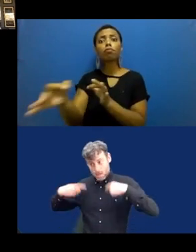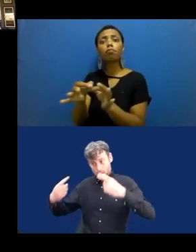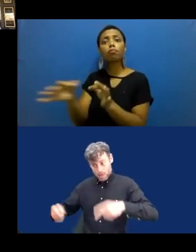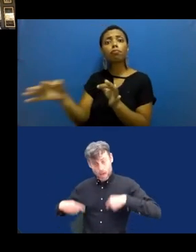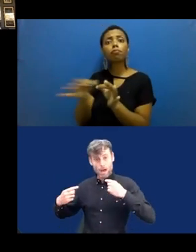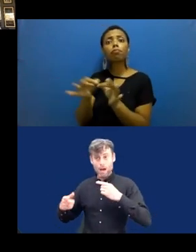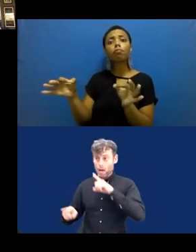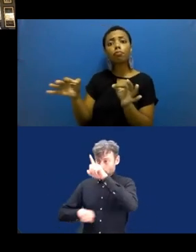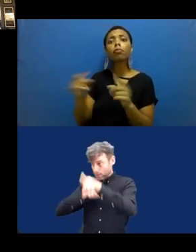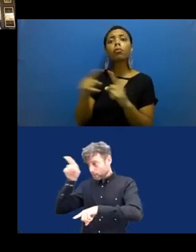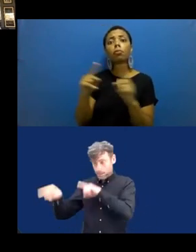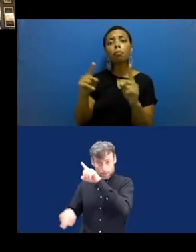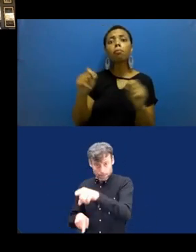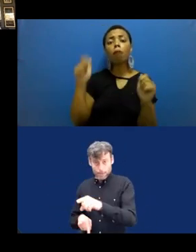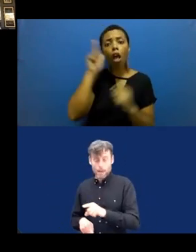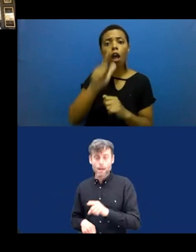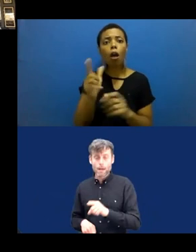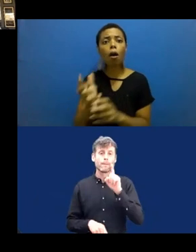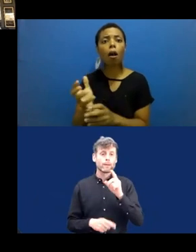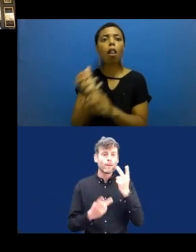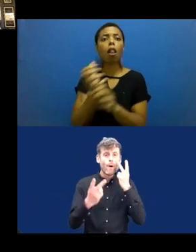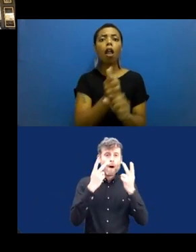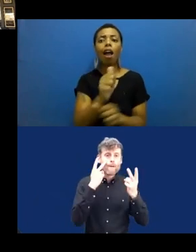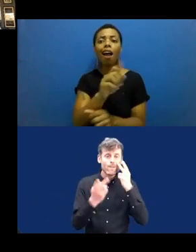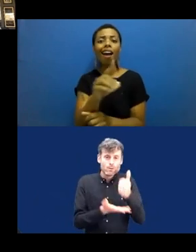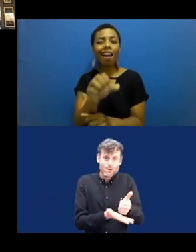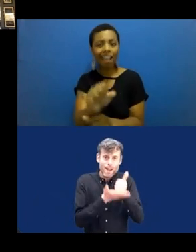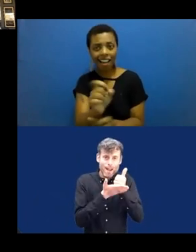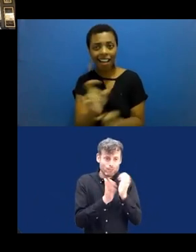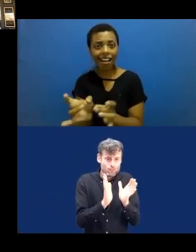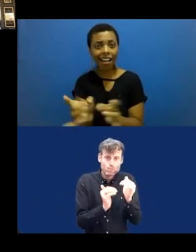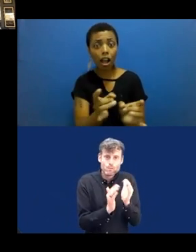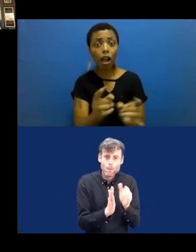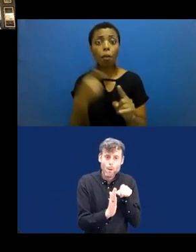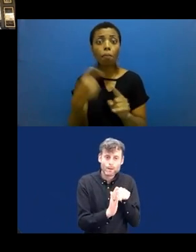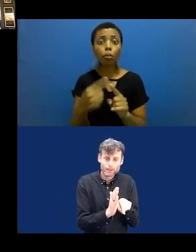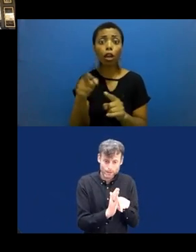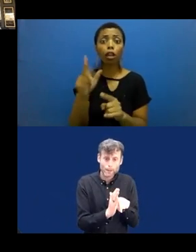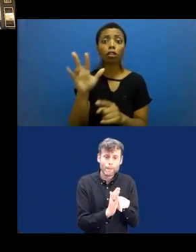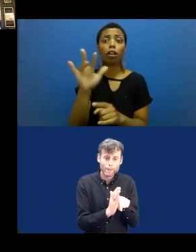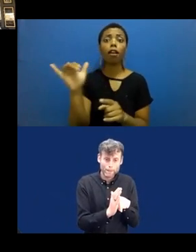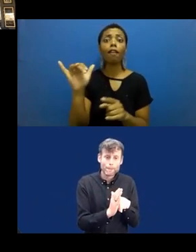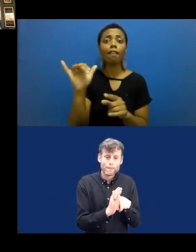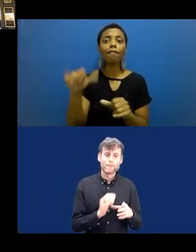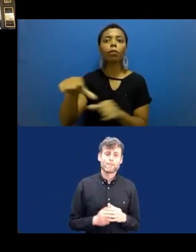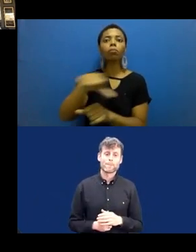are only on a small angle. And that's not only because these visual aids are just smaller.